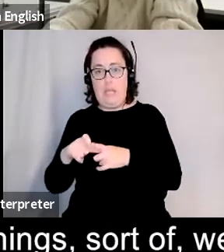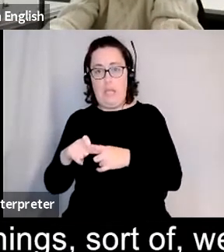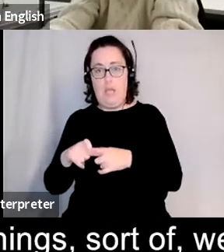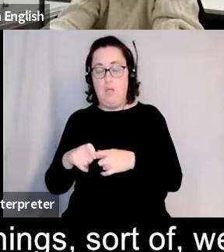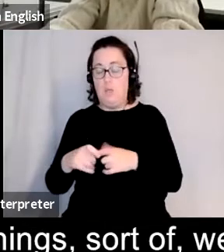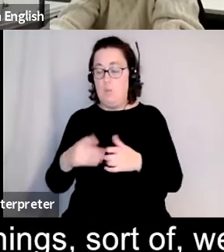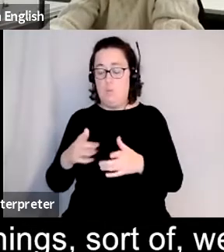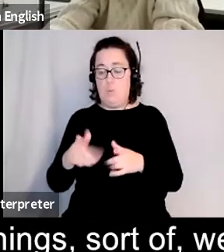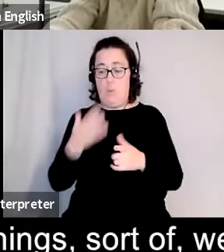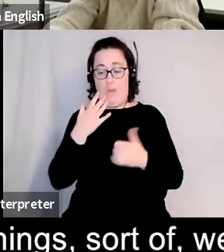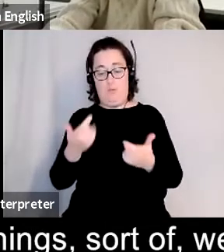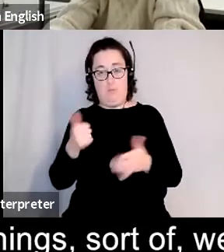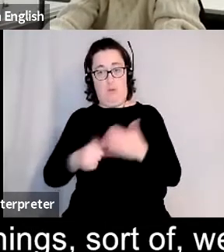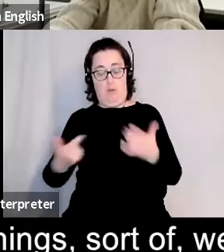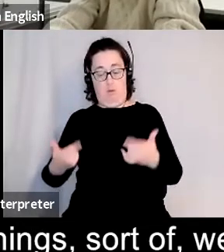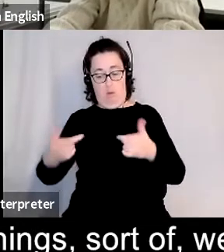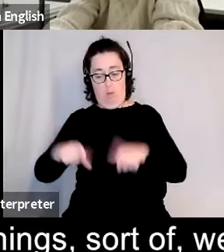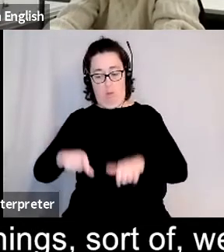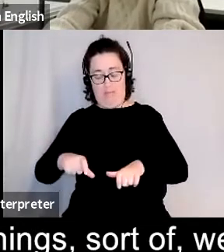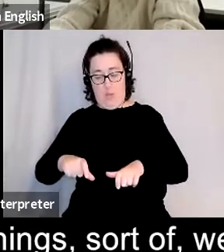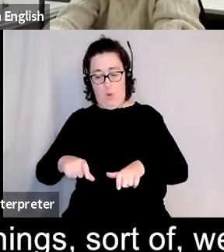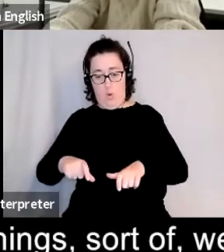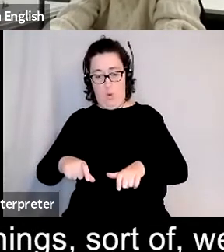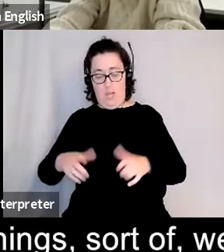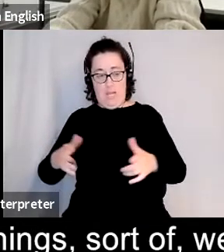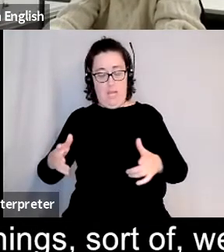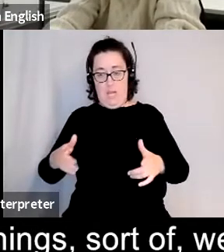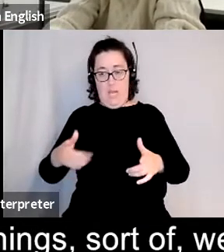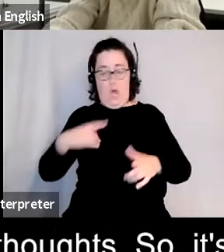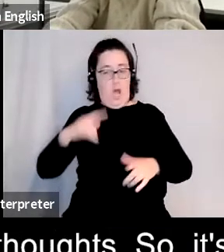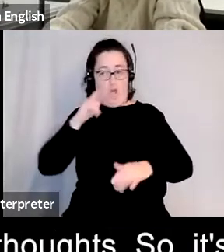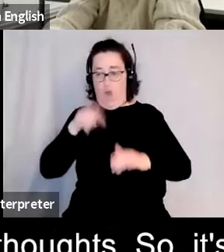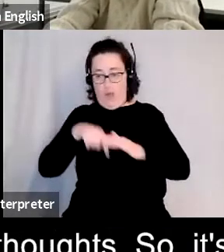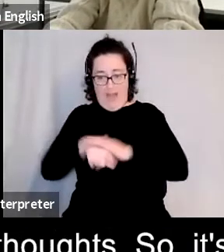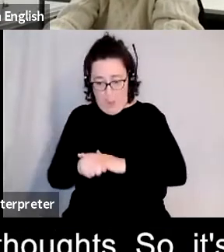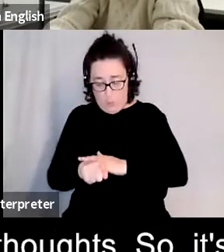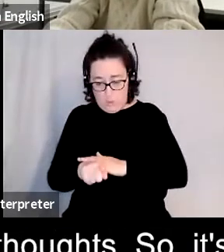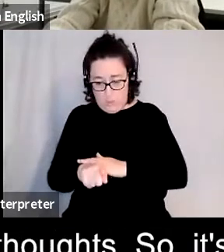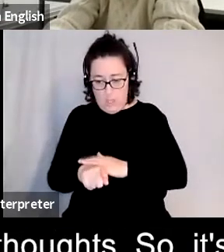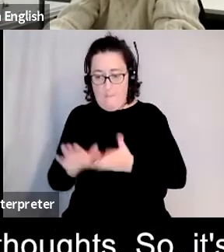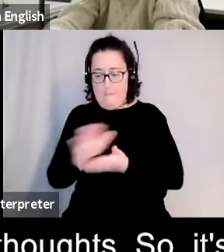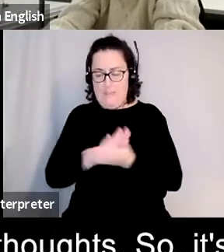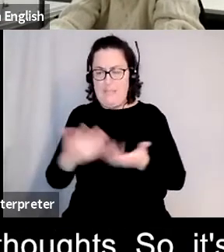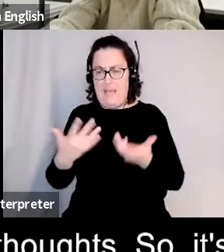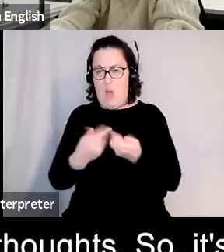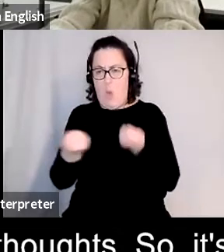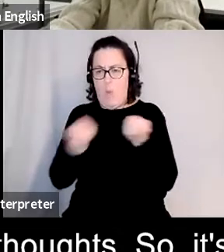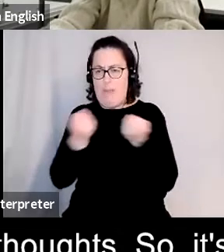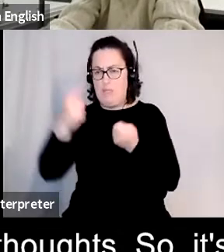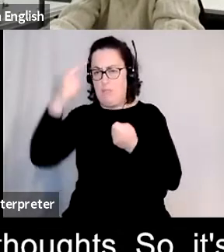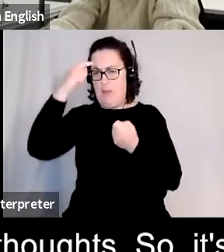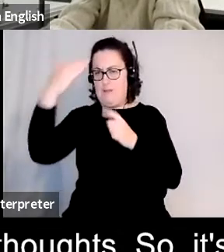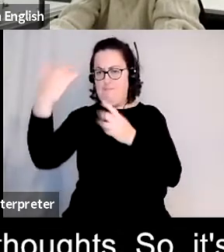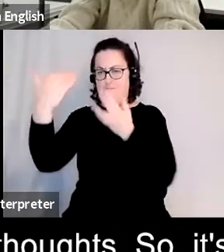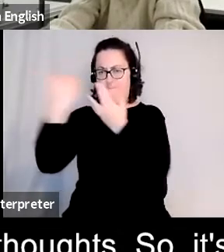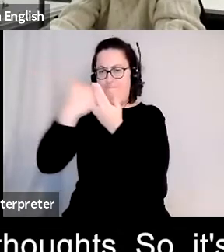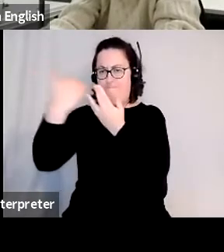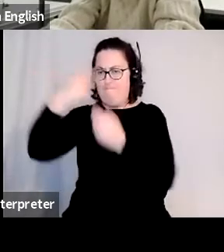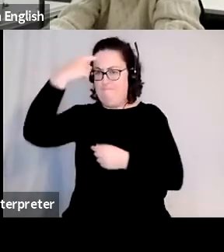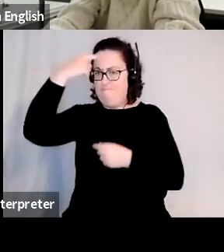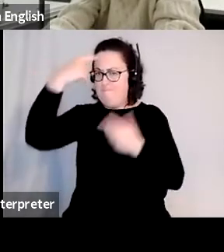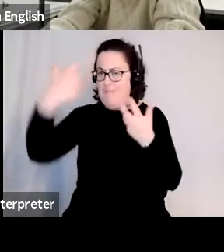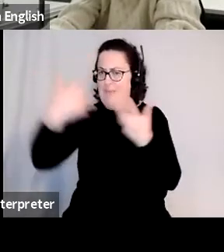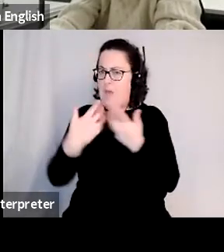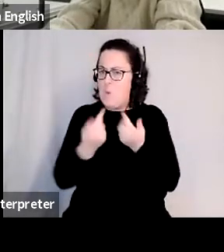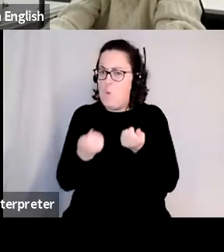do things sort of went against everything i had to learn to manage my intrusive thoughts so it's in a way it's been like